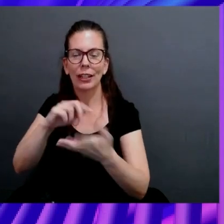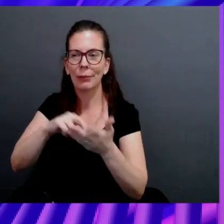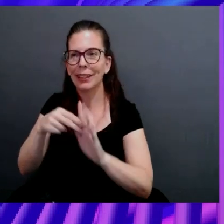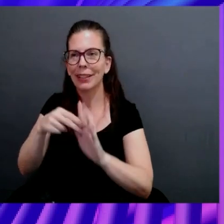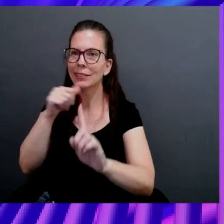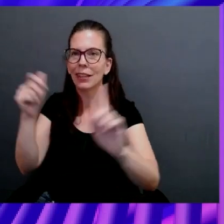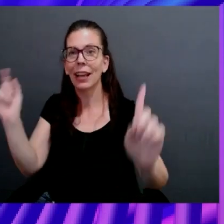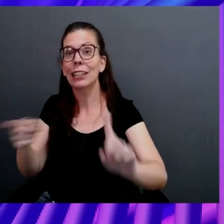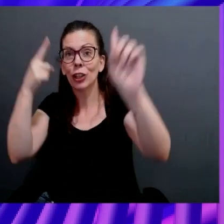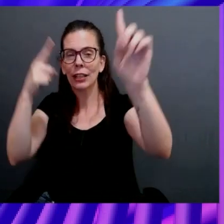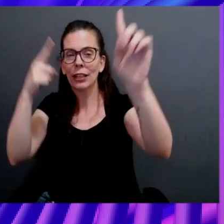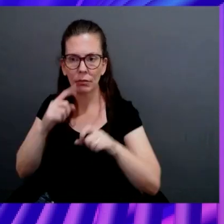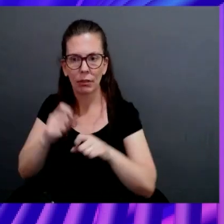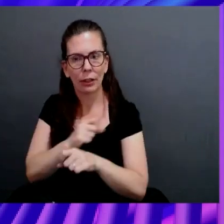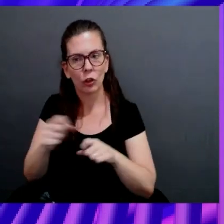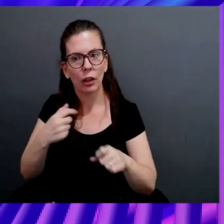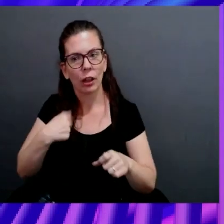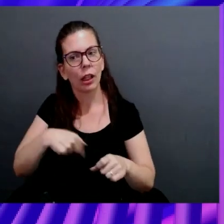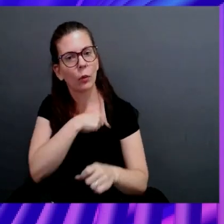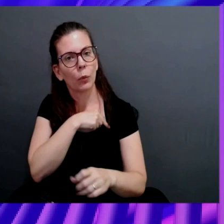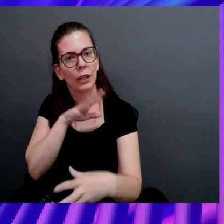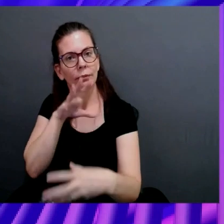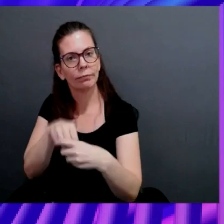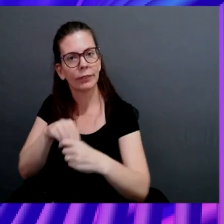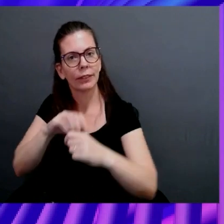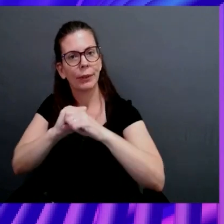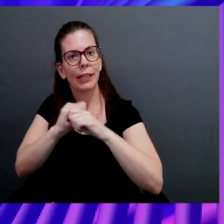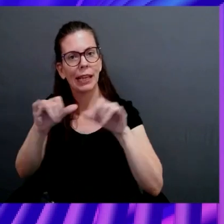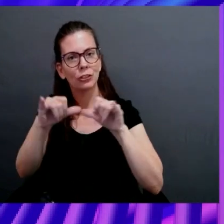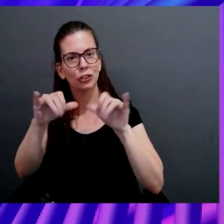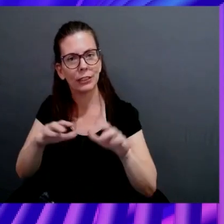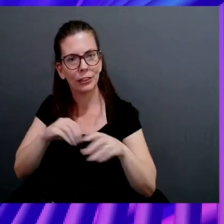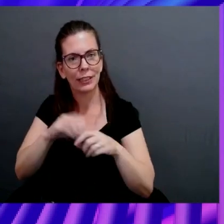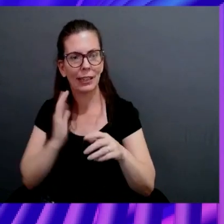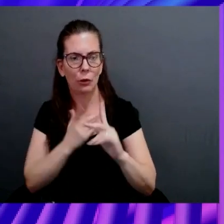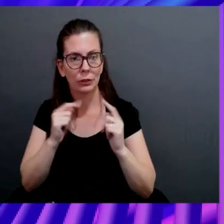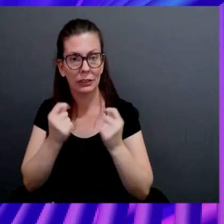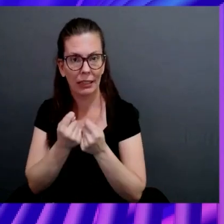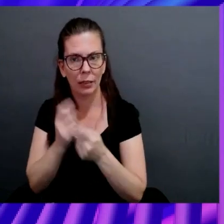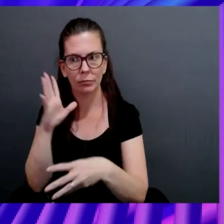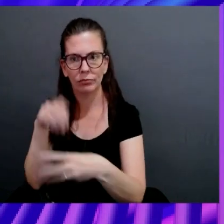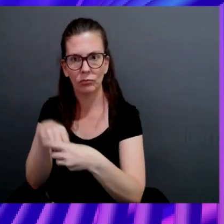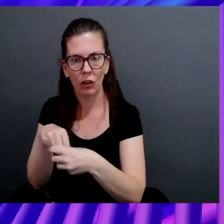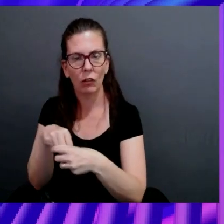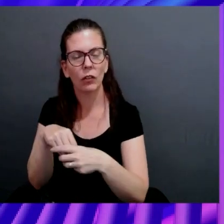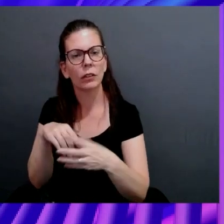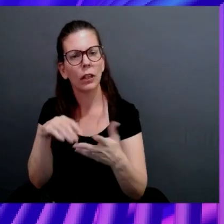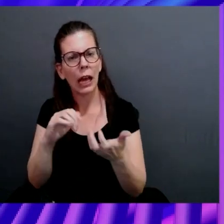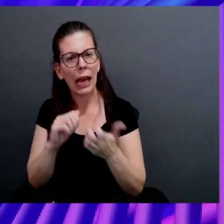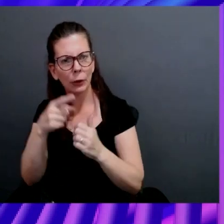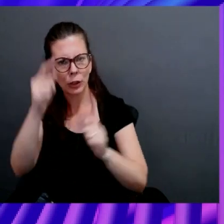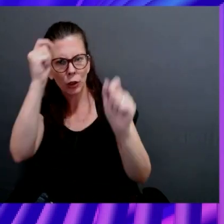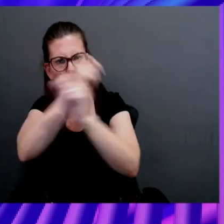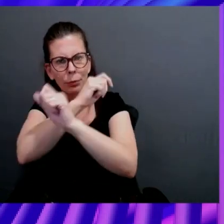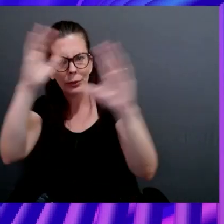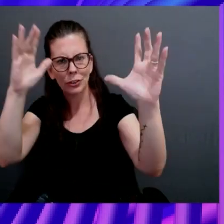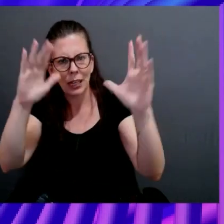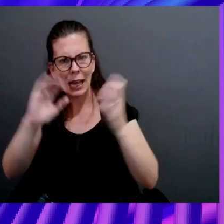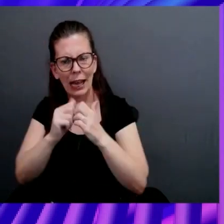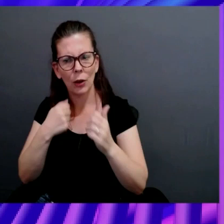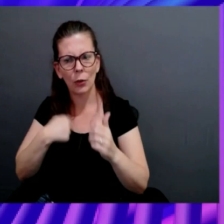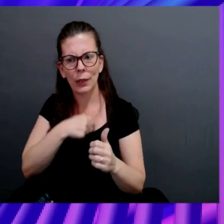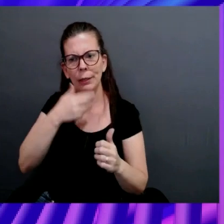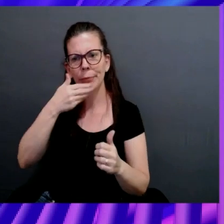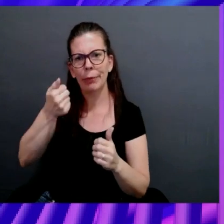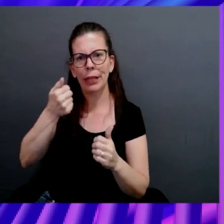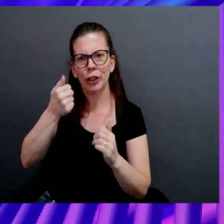It's literal. We embed security engineers in our teams. You know, like, but how do you conceive of this? And how can we better the playing